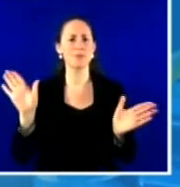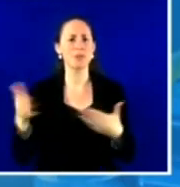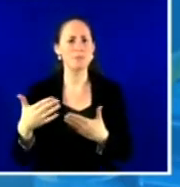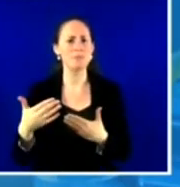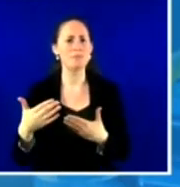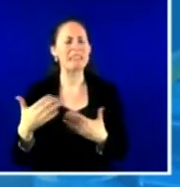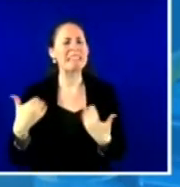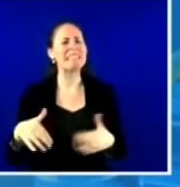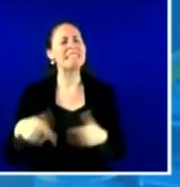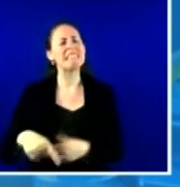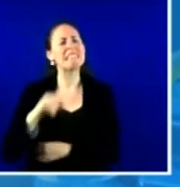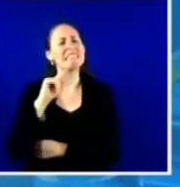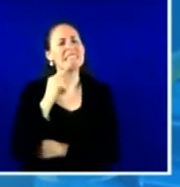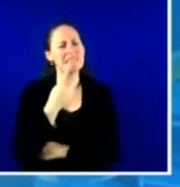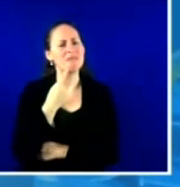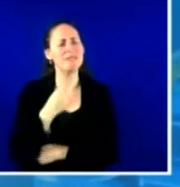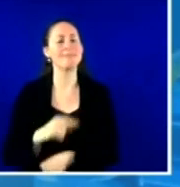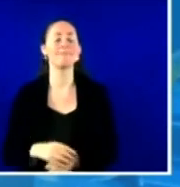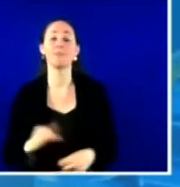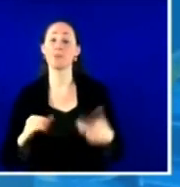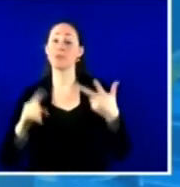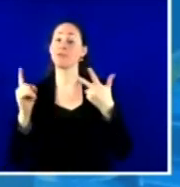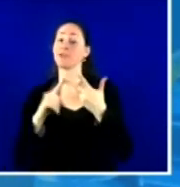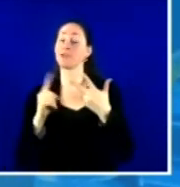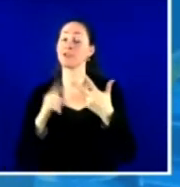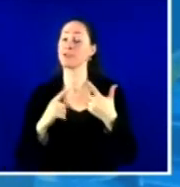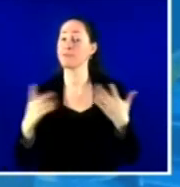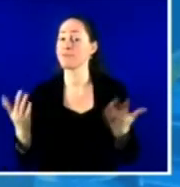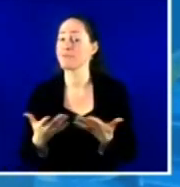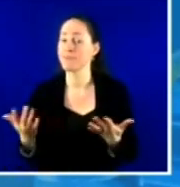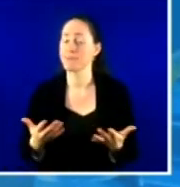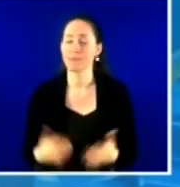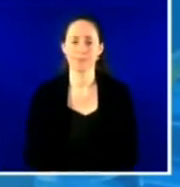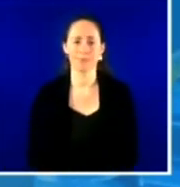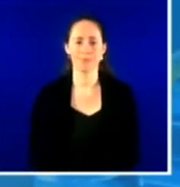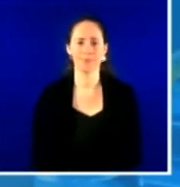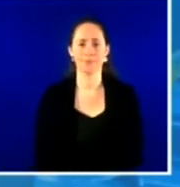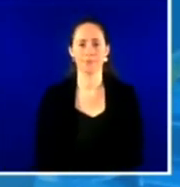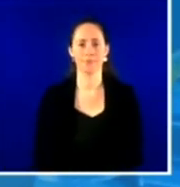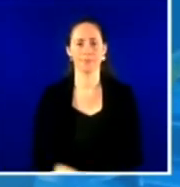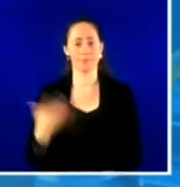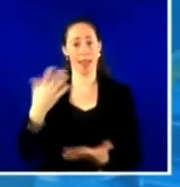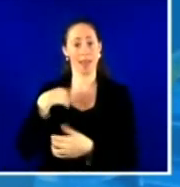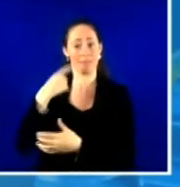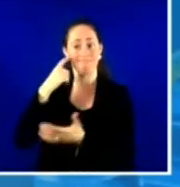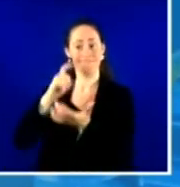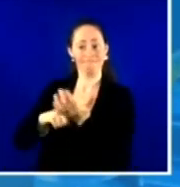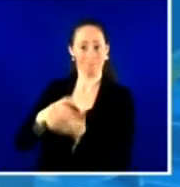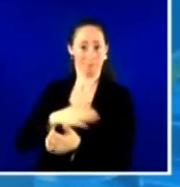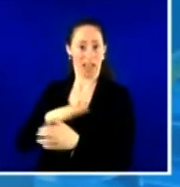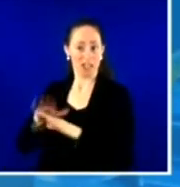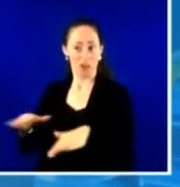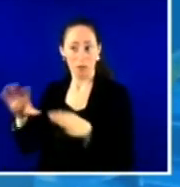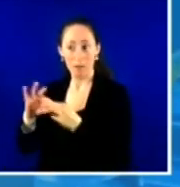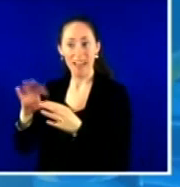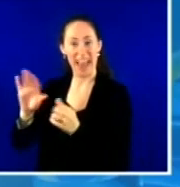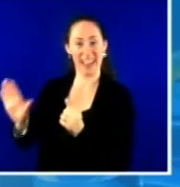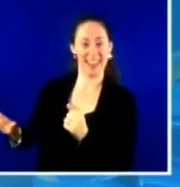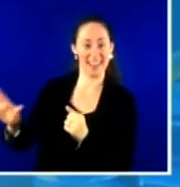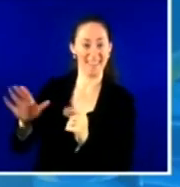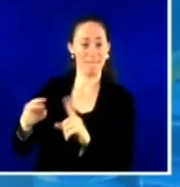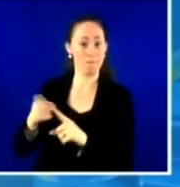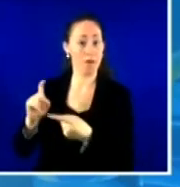and actually this is, this is one of the things I hear from my, my kids and their, their friends, is that there's a, a sense of